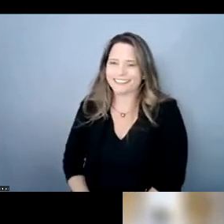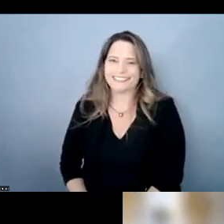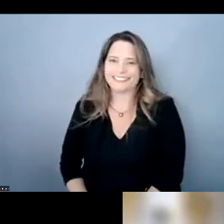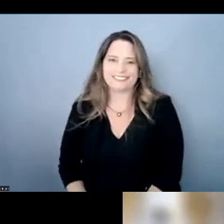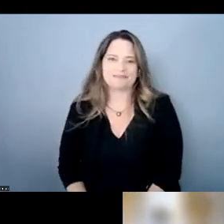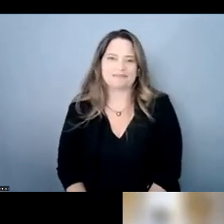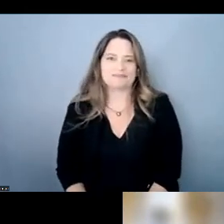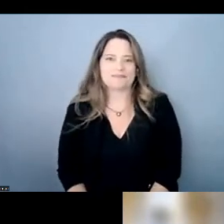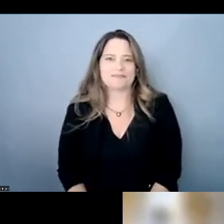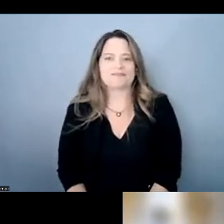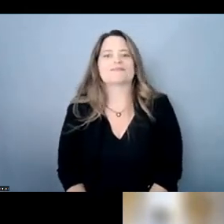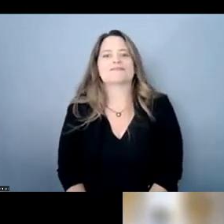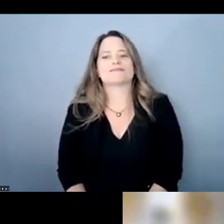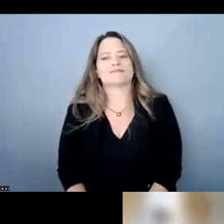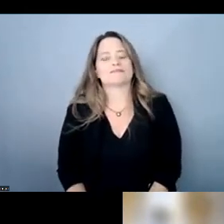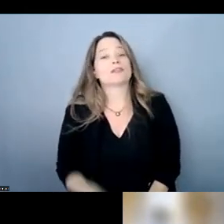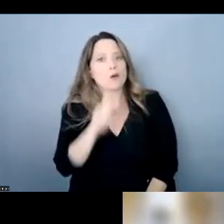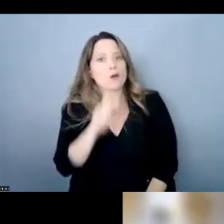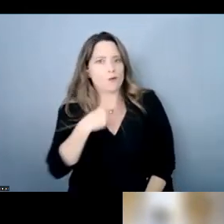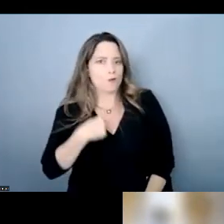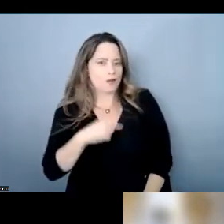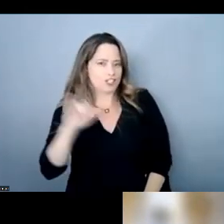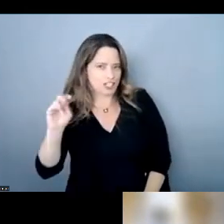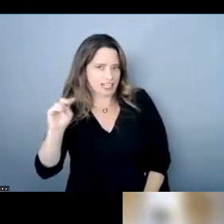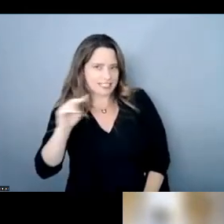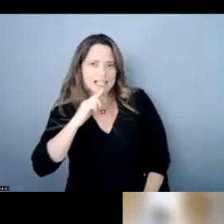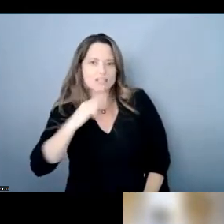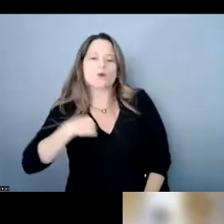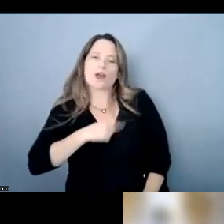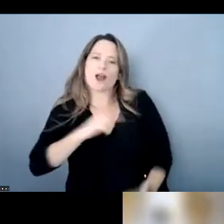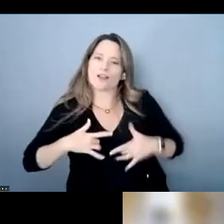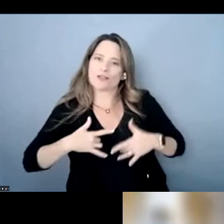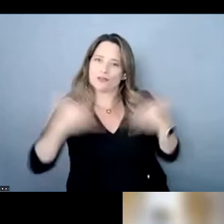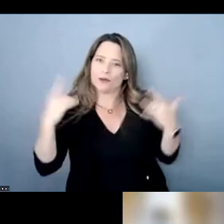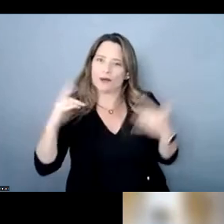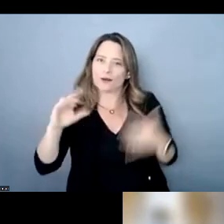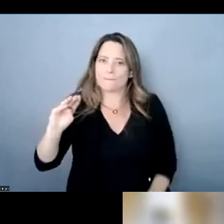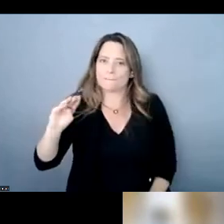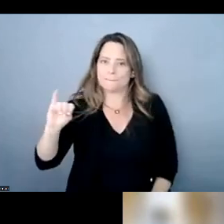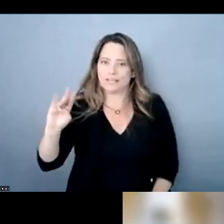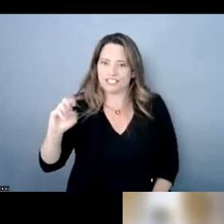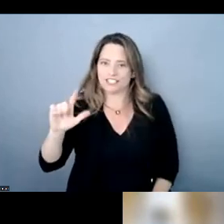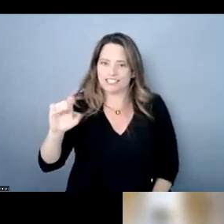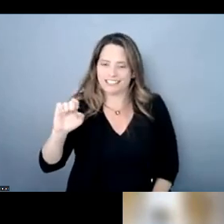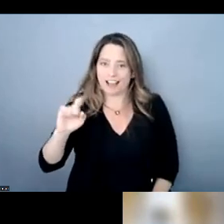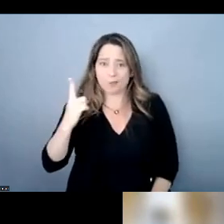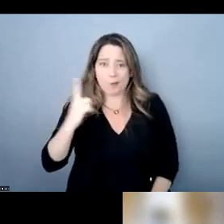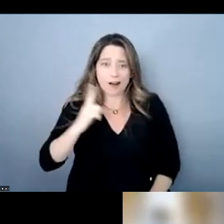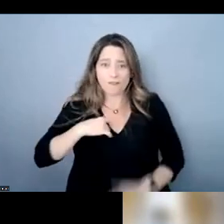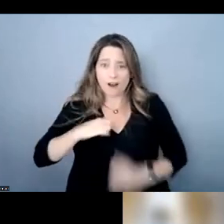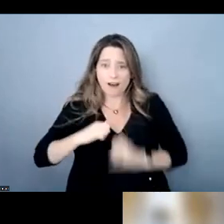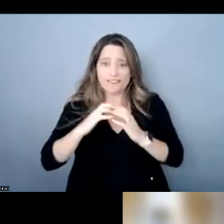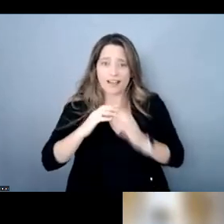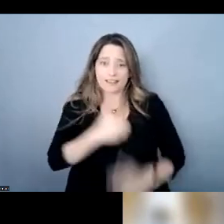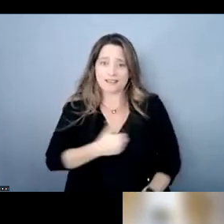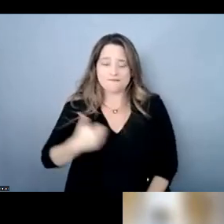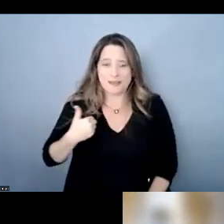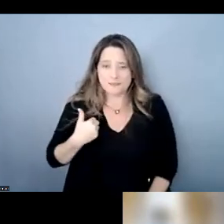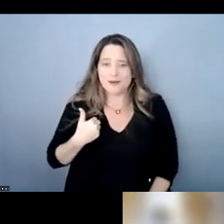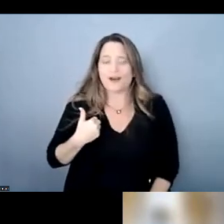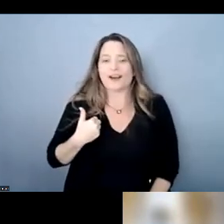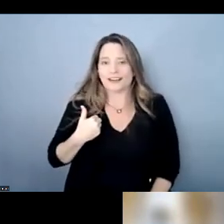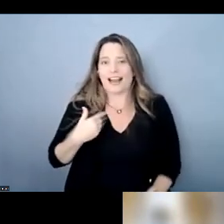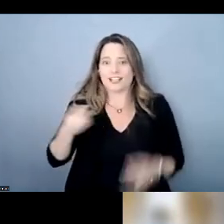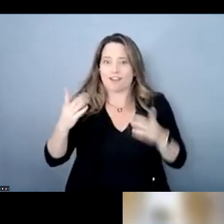we are thrilled to have michelle uh as part of the global alliance a founding member and a director from the very